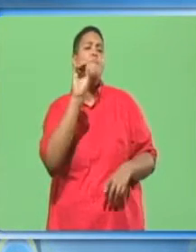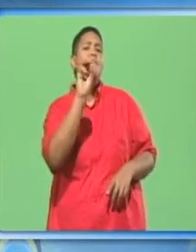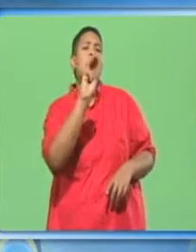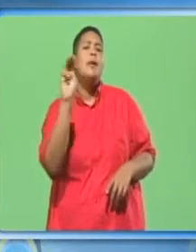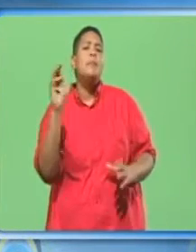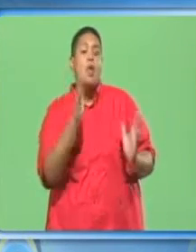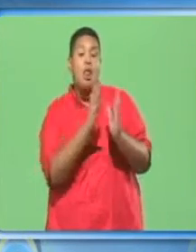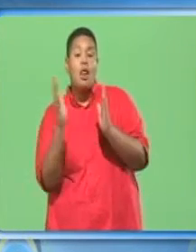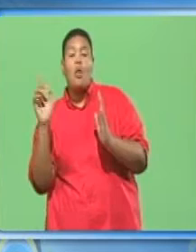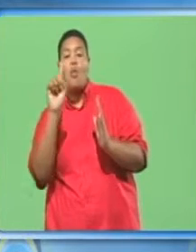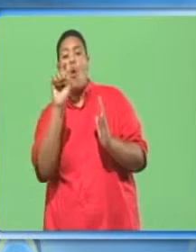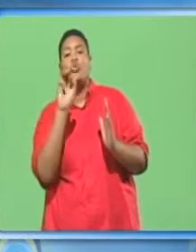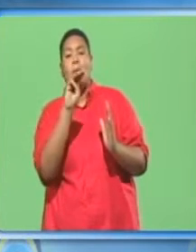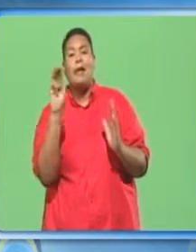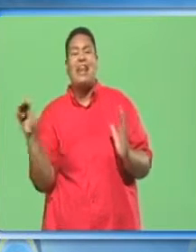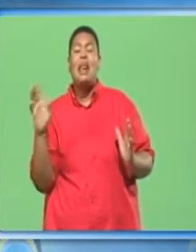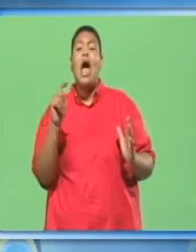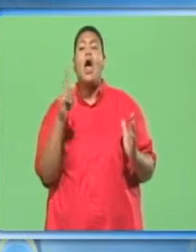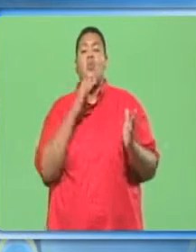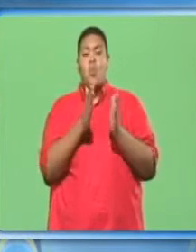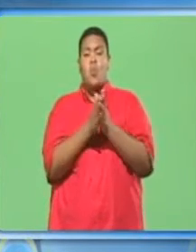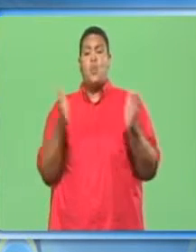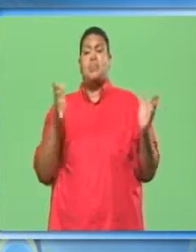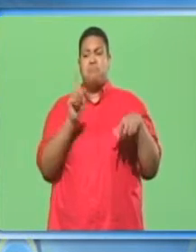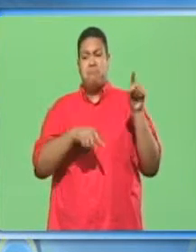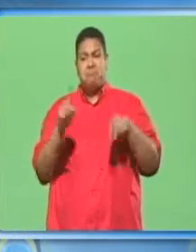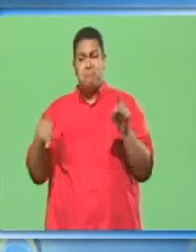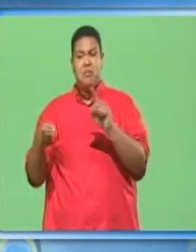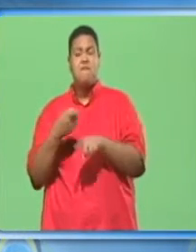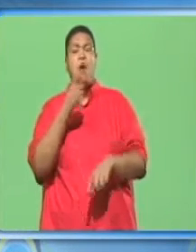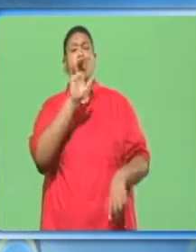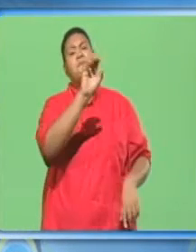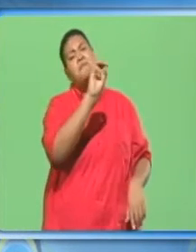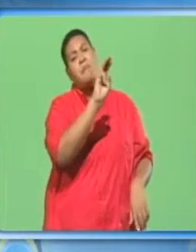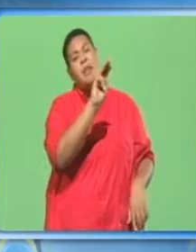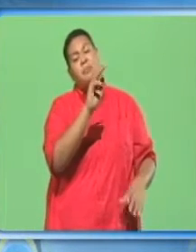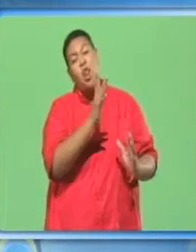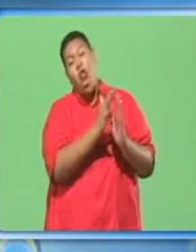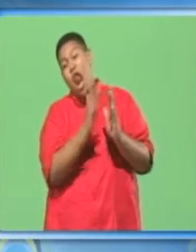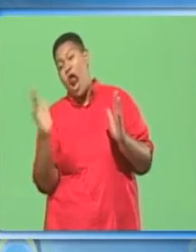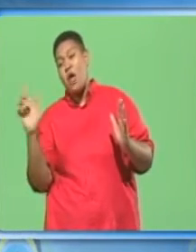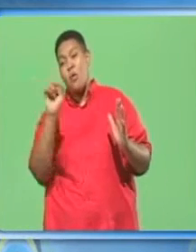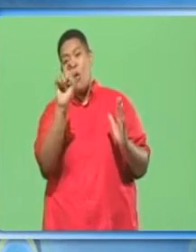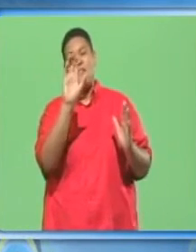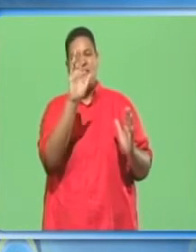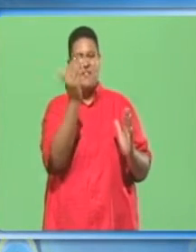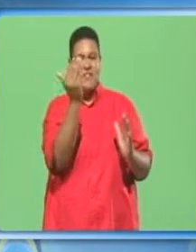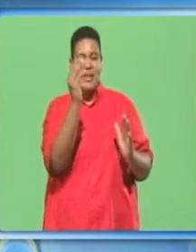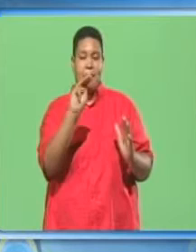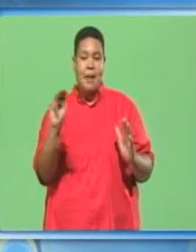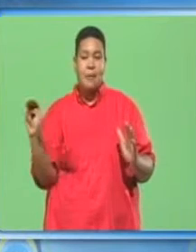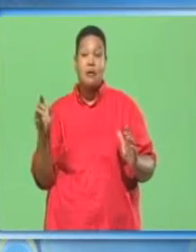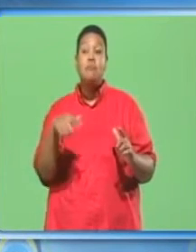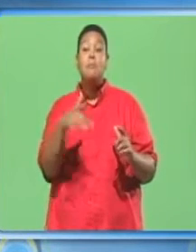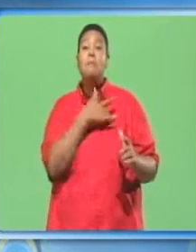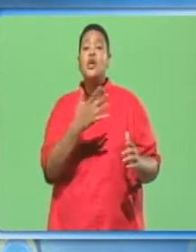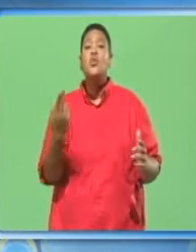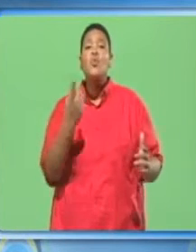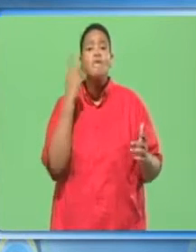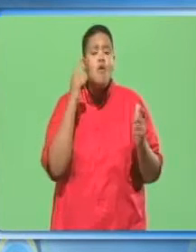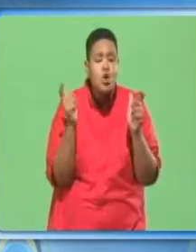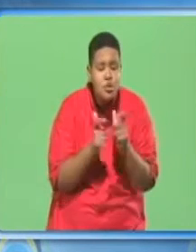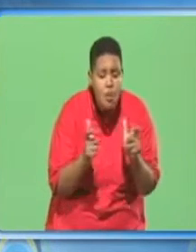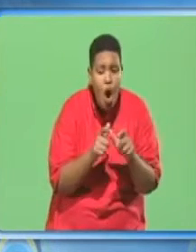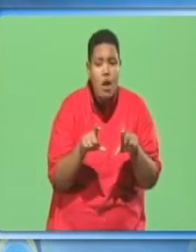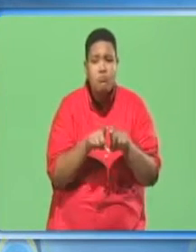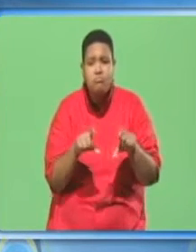to 100mm and width varying from 50mm to 115mm. These are used for smaller